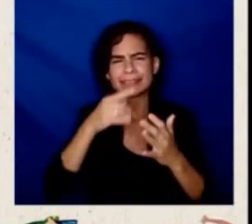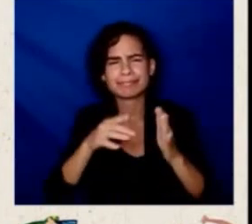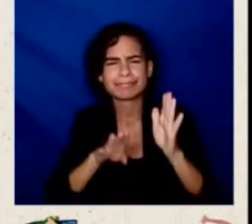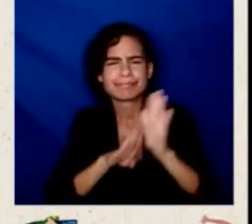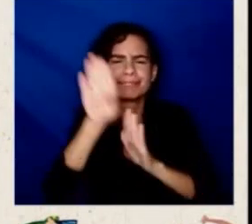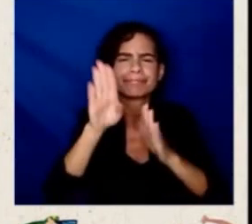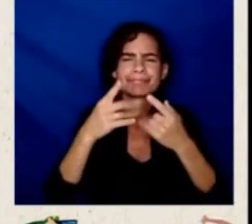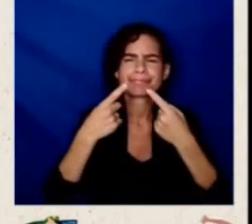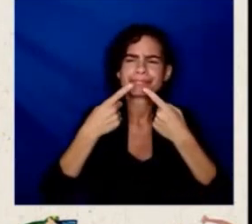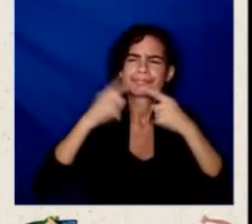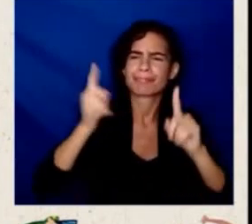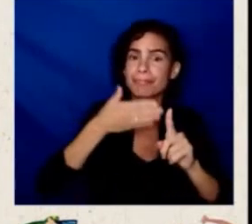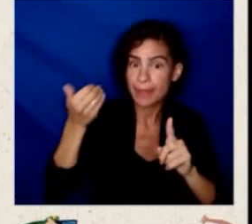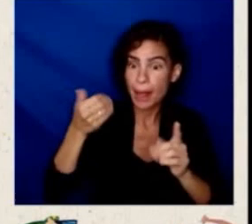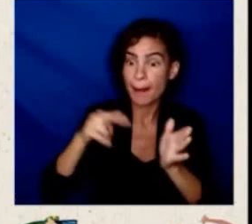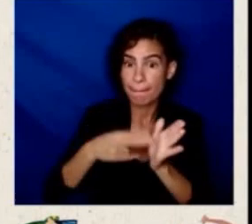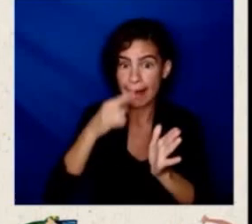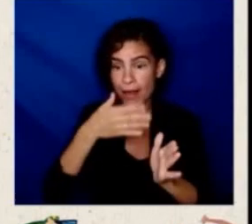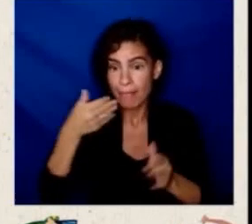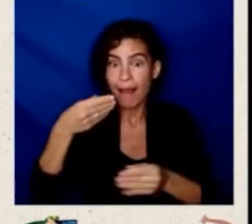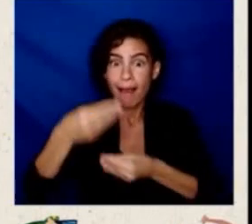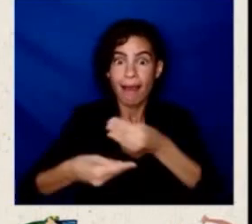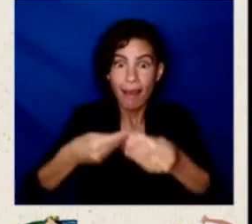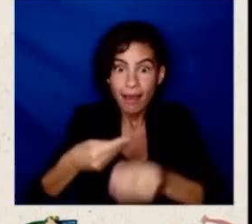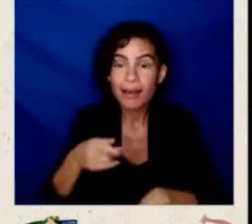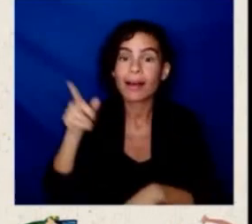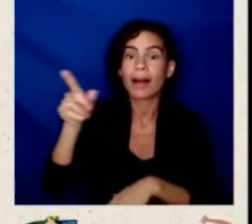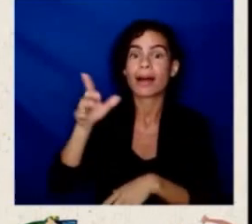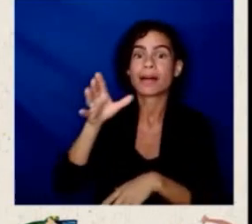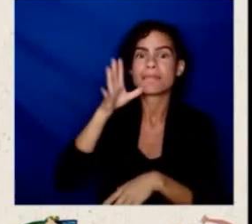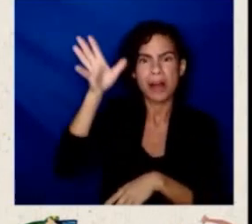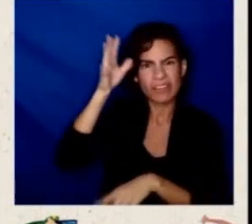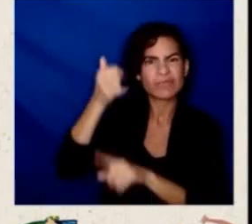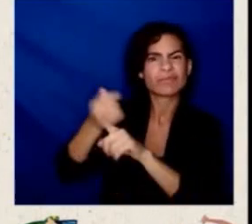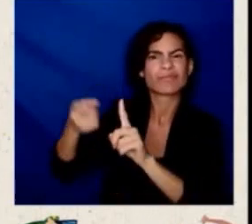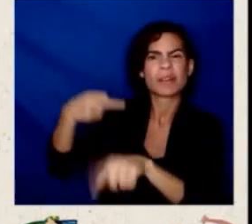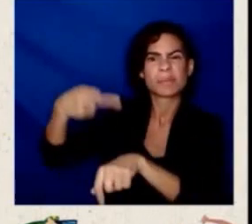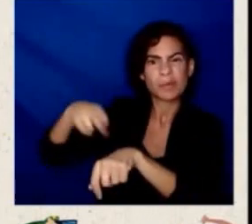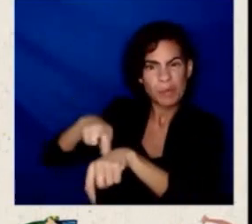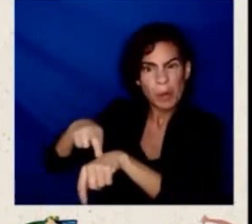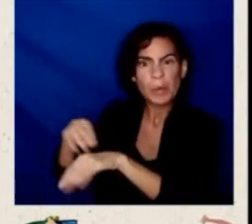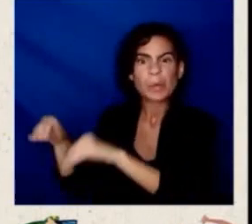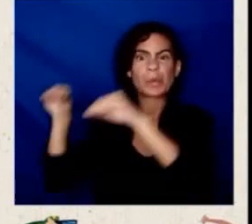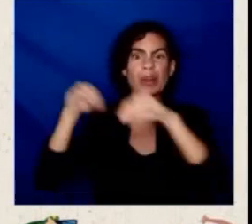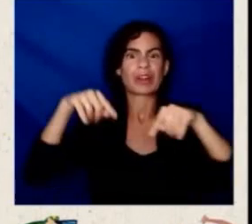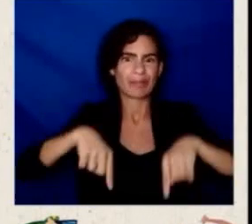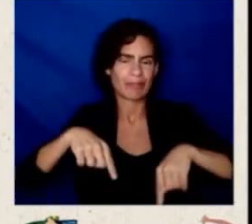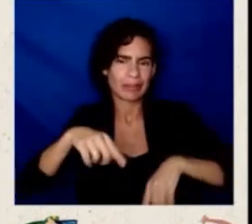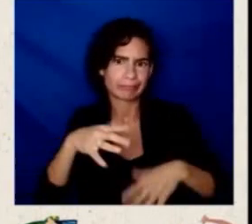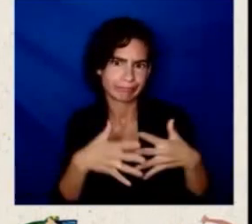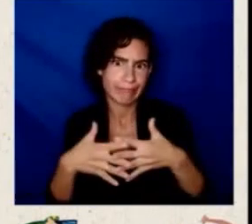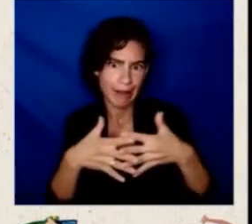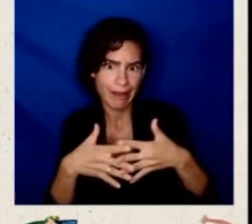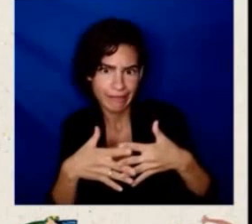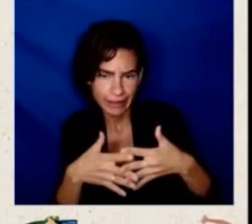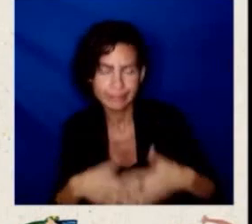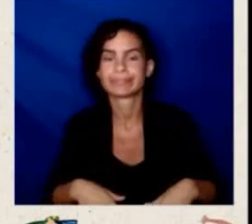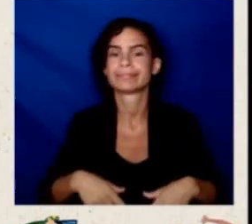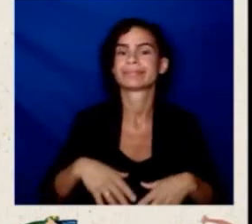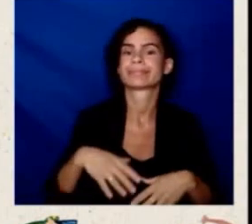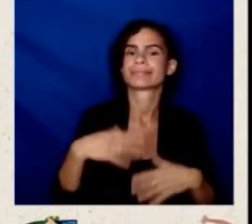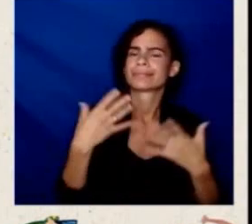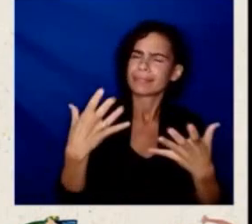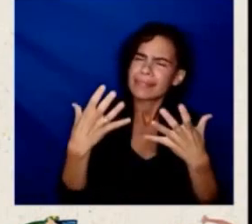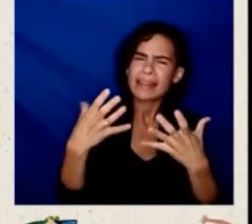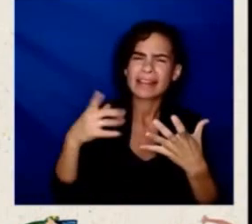my parents came from Puerto Rico when they were very young and they tried to make opportunities for their children here in the